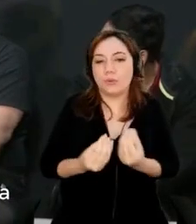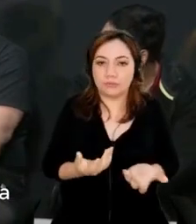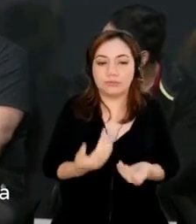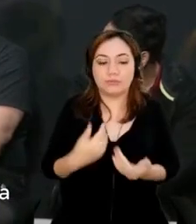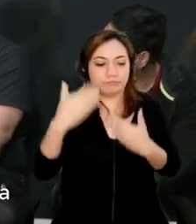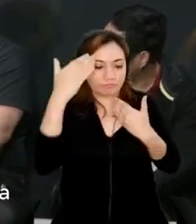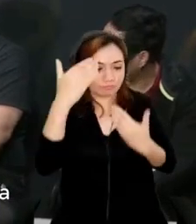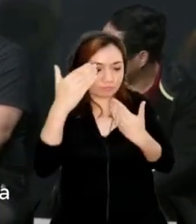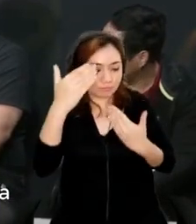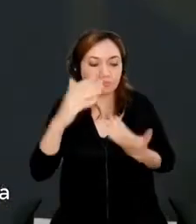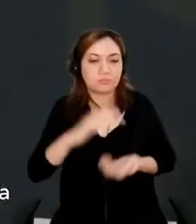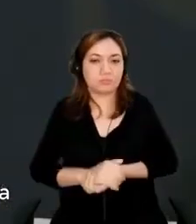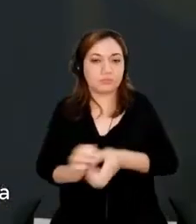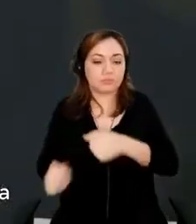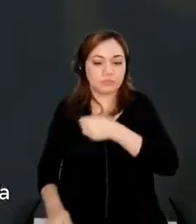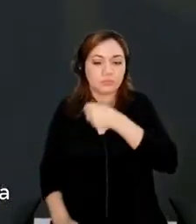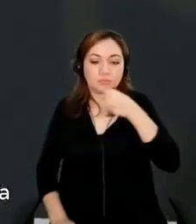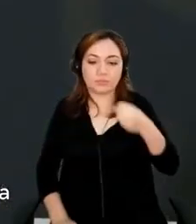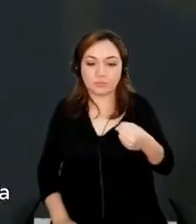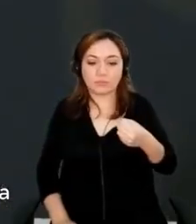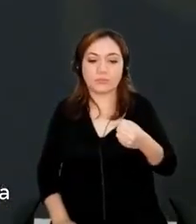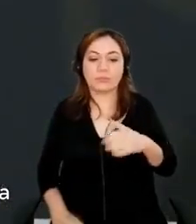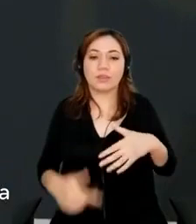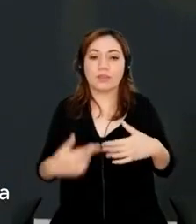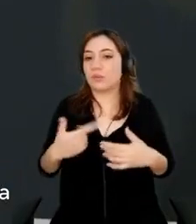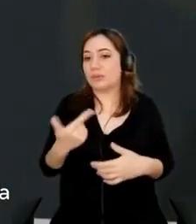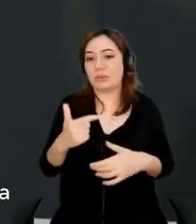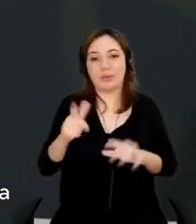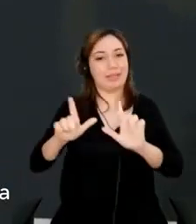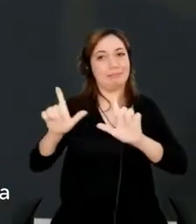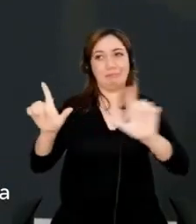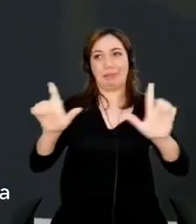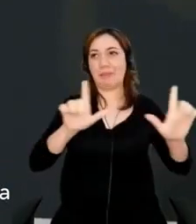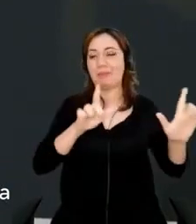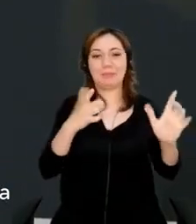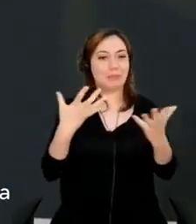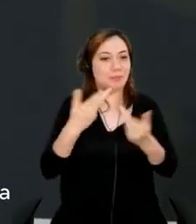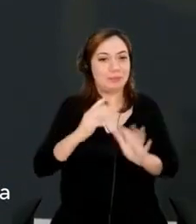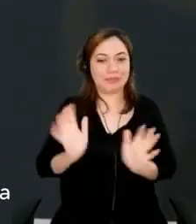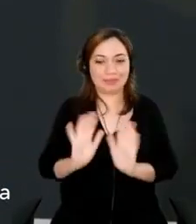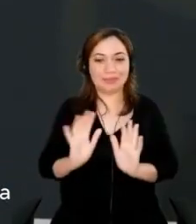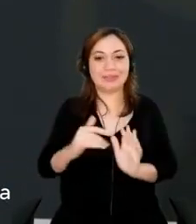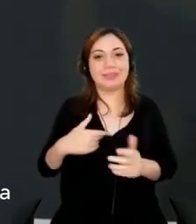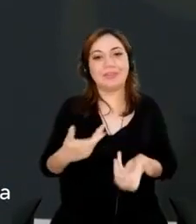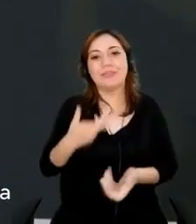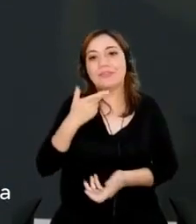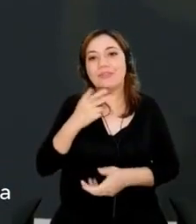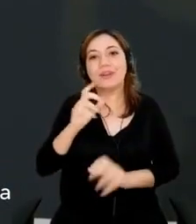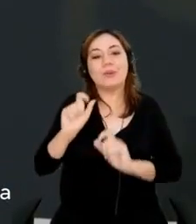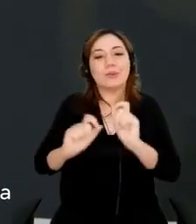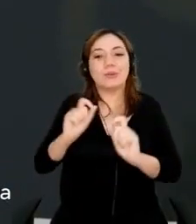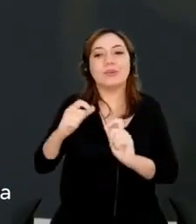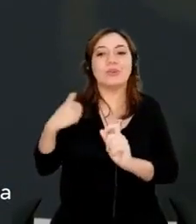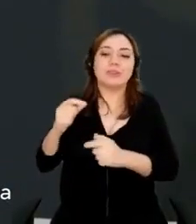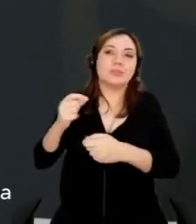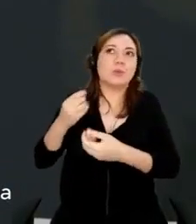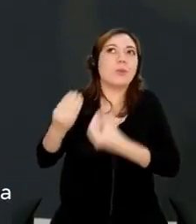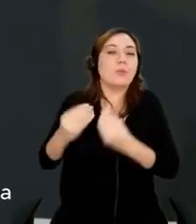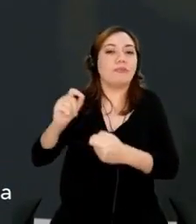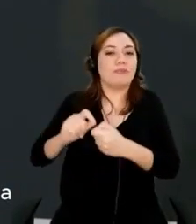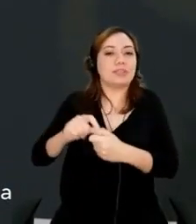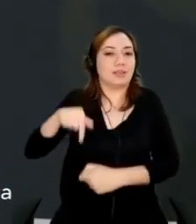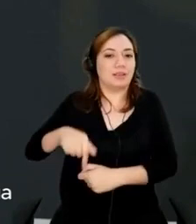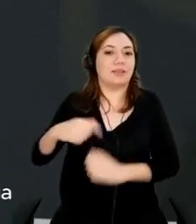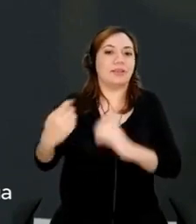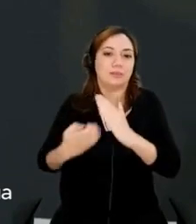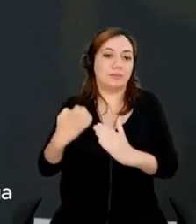Wow. So, I'm not going to have slides like that. I can't talk about what Rivian is doing, although we are doing AI. And I am